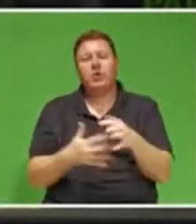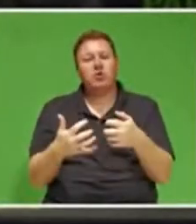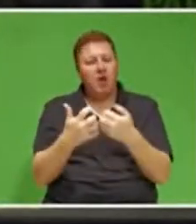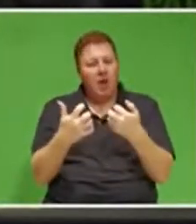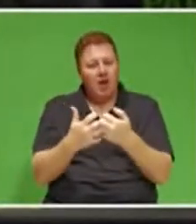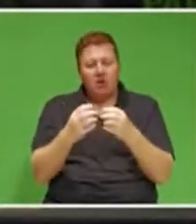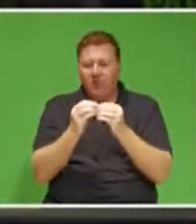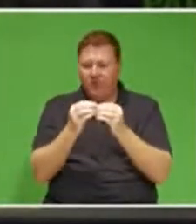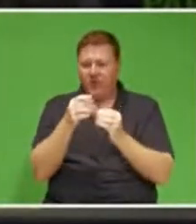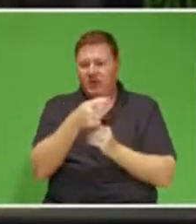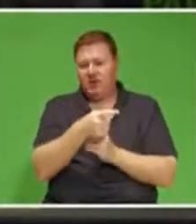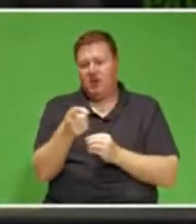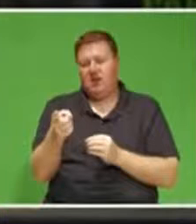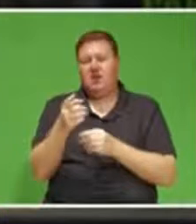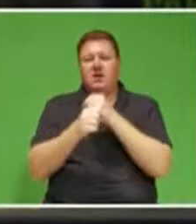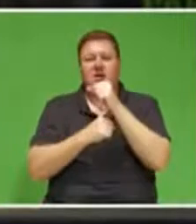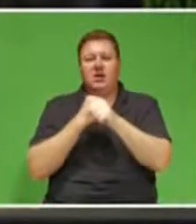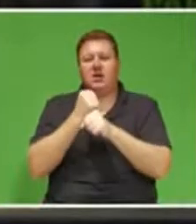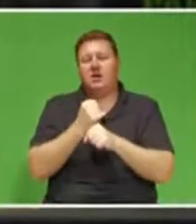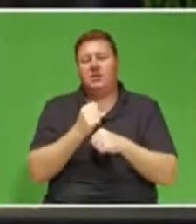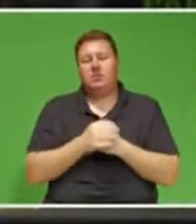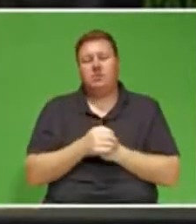over the next year.